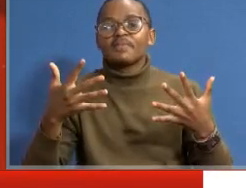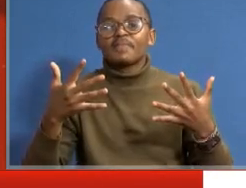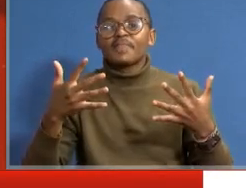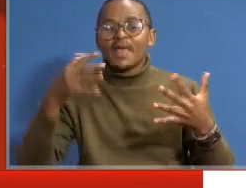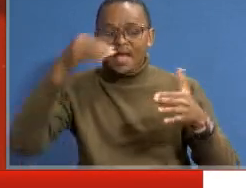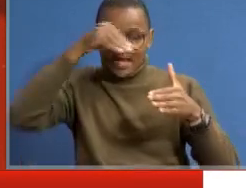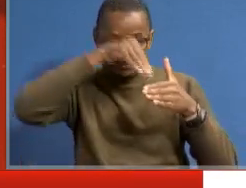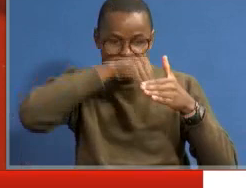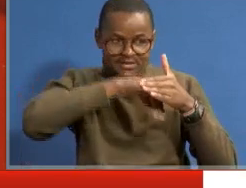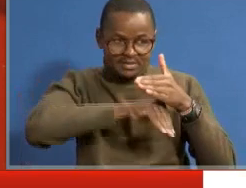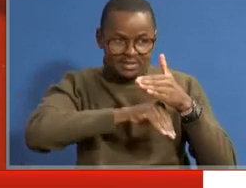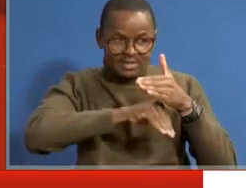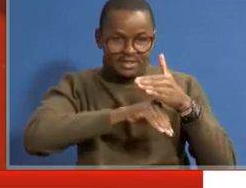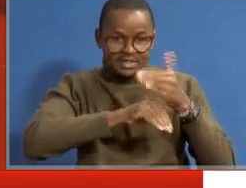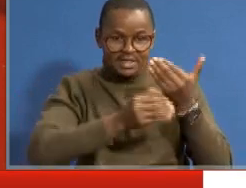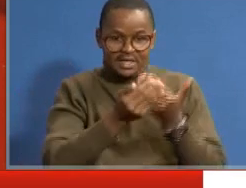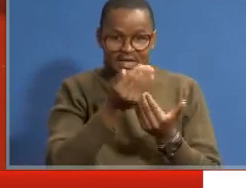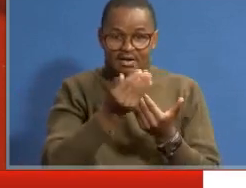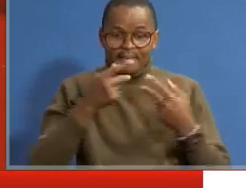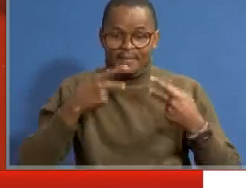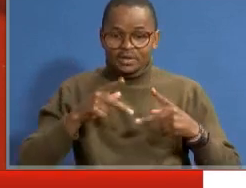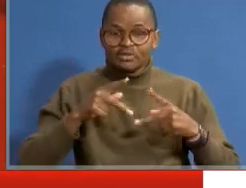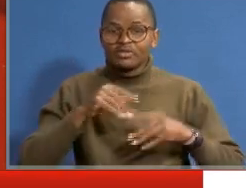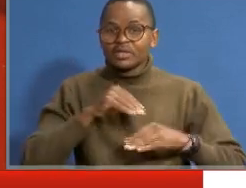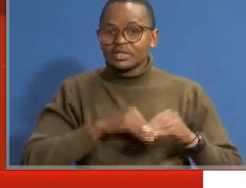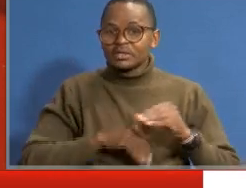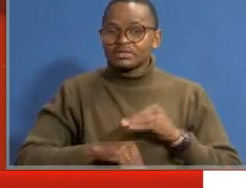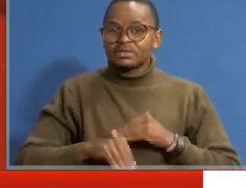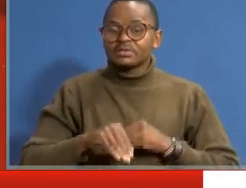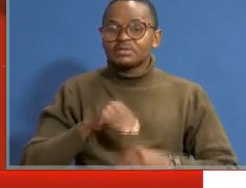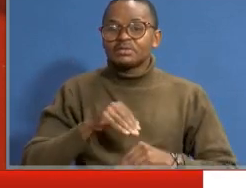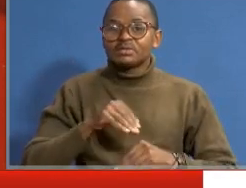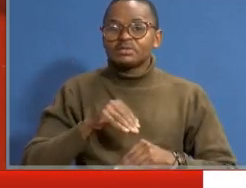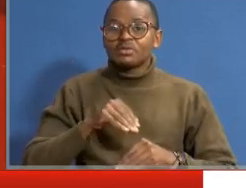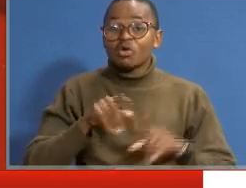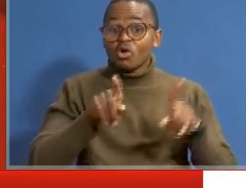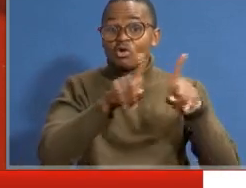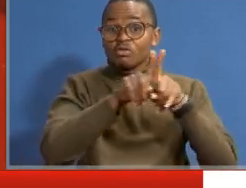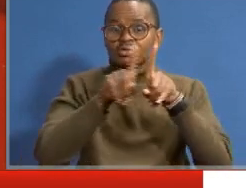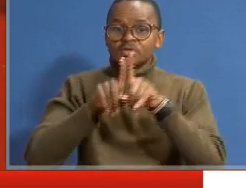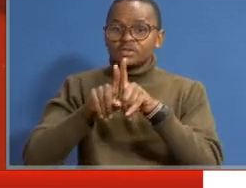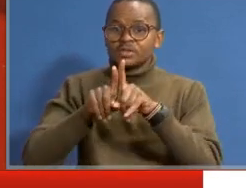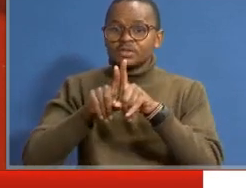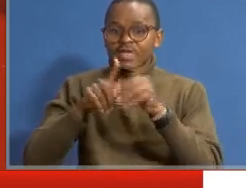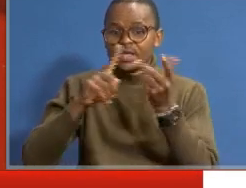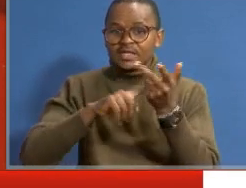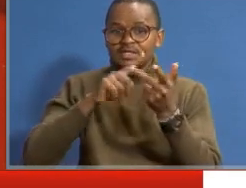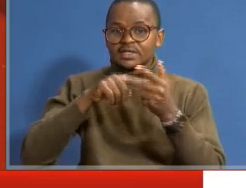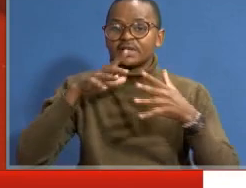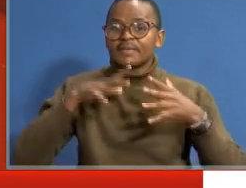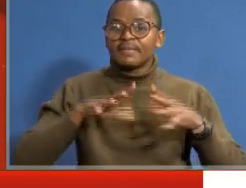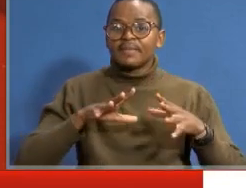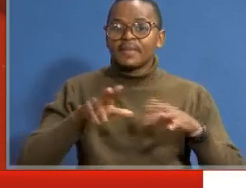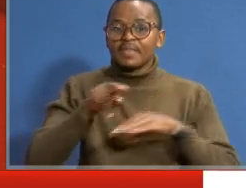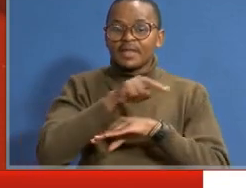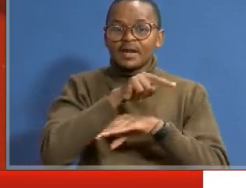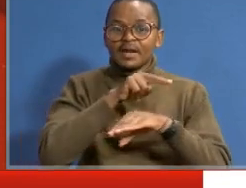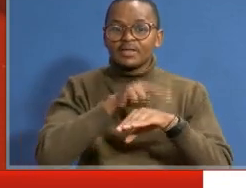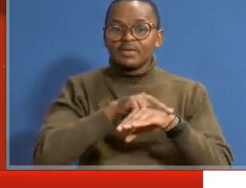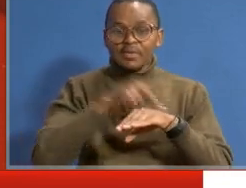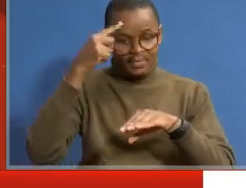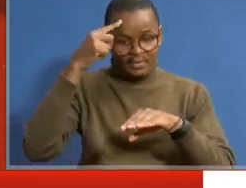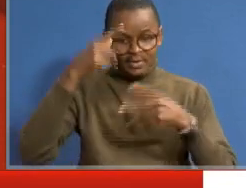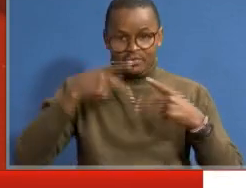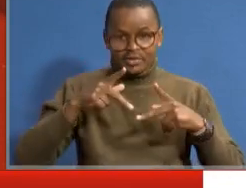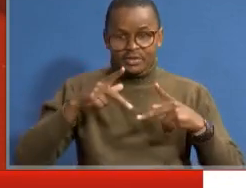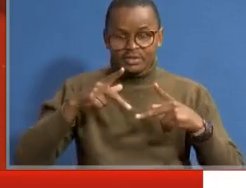accessibility is taken care of, of persons with disability. Also, the census. As the National Council for